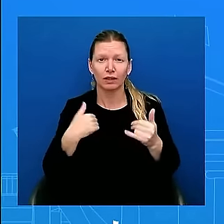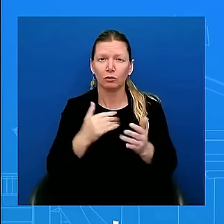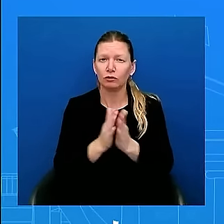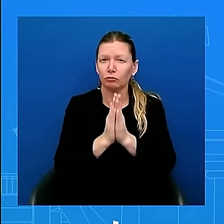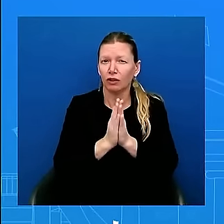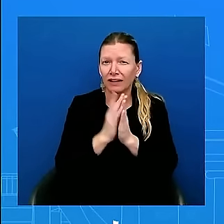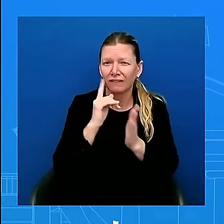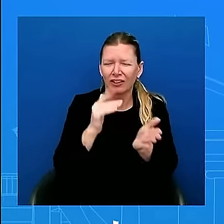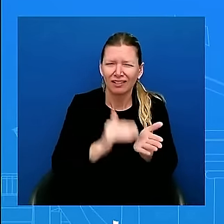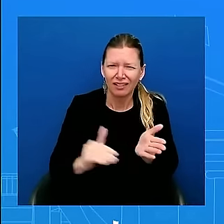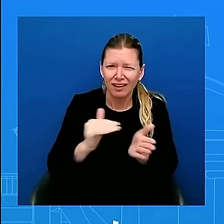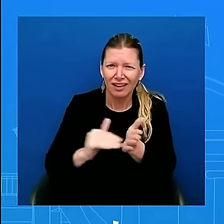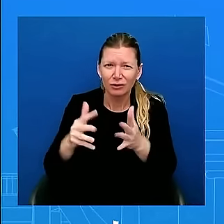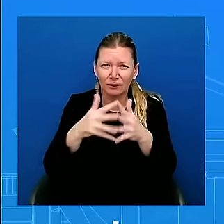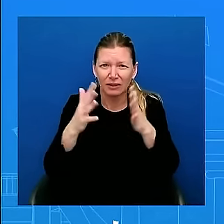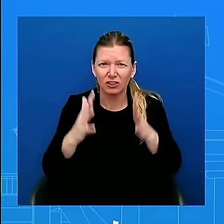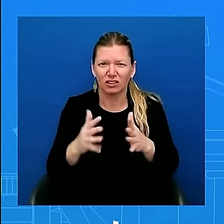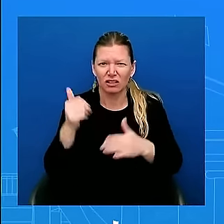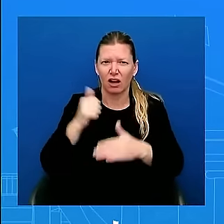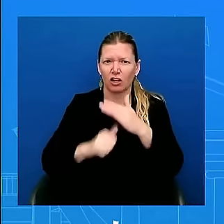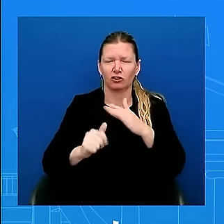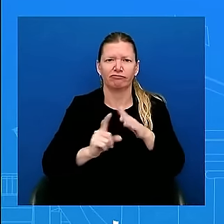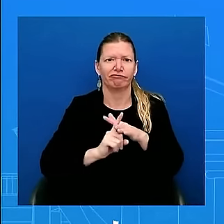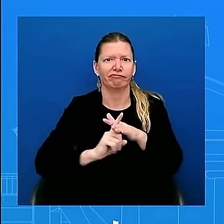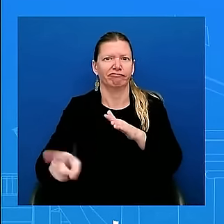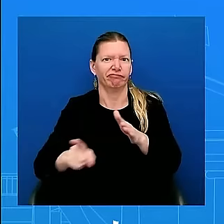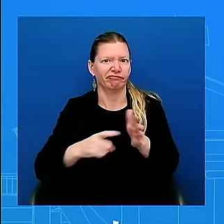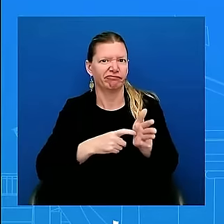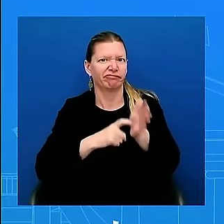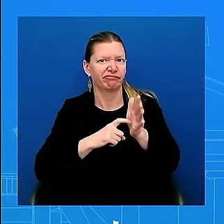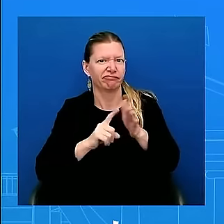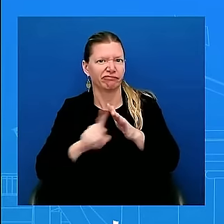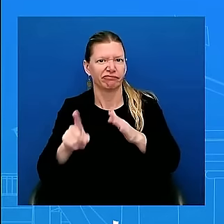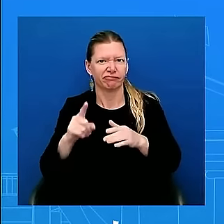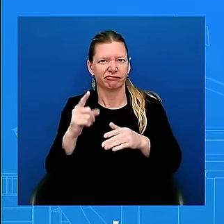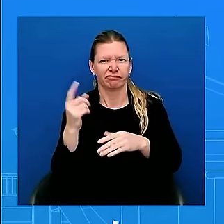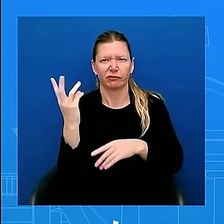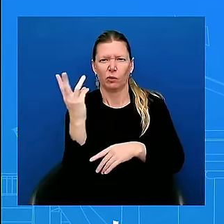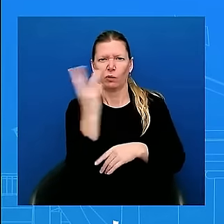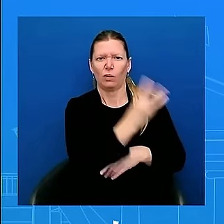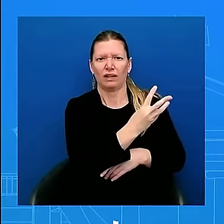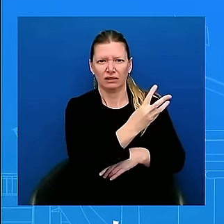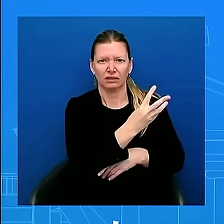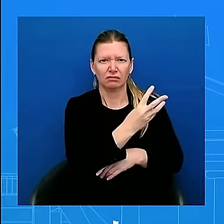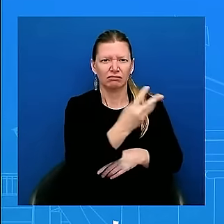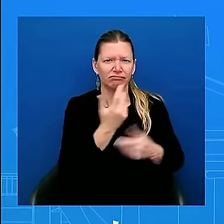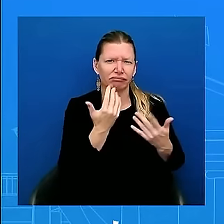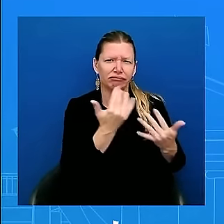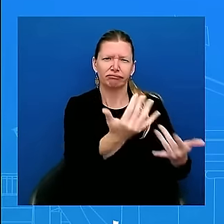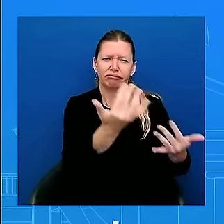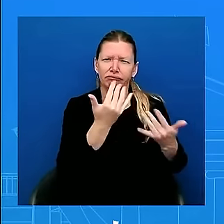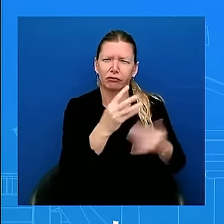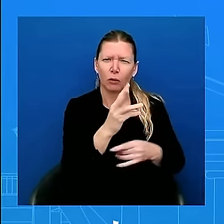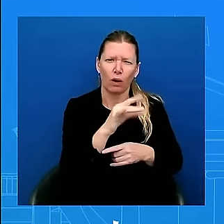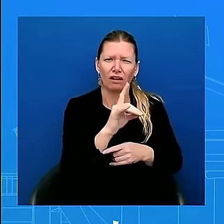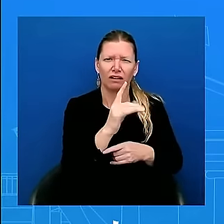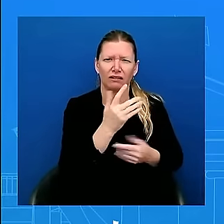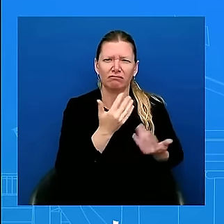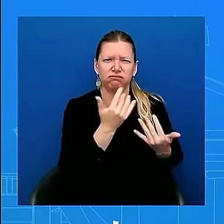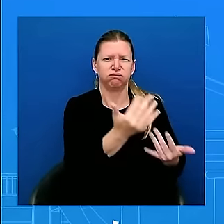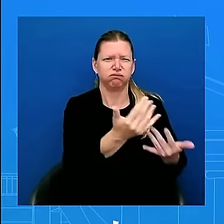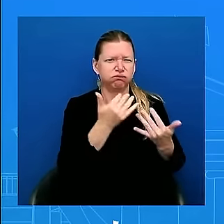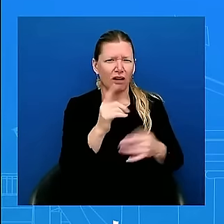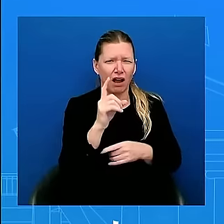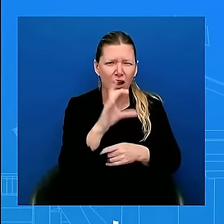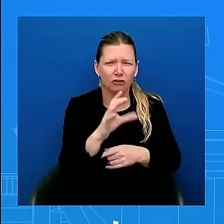hundreds of thousands of acres across Oregon, California, and elsewhere. We are grateful for the brave firefighters and first responders who are